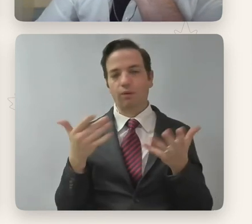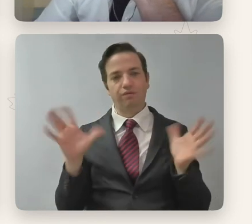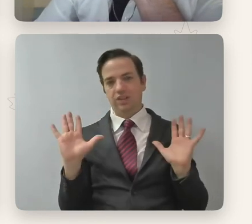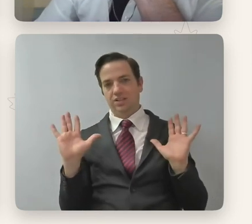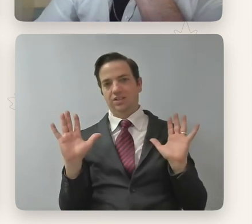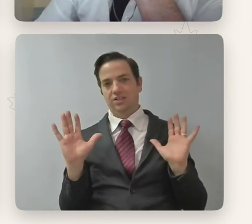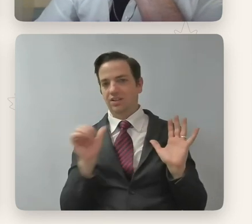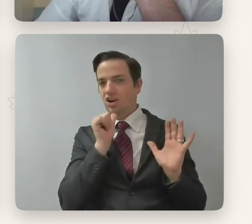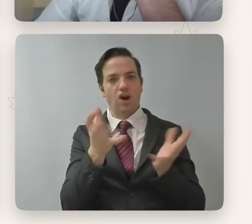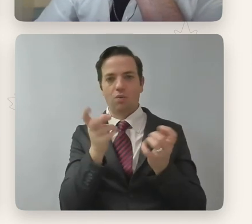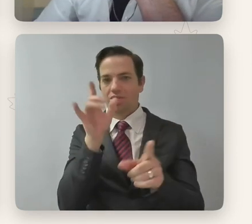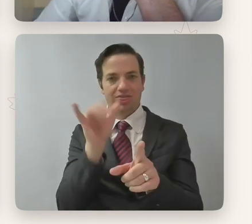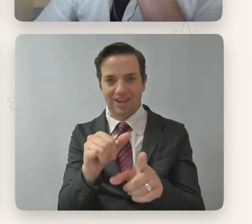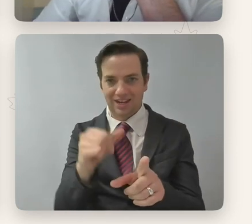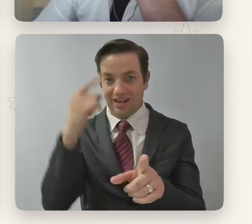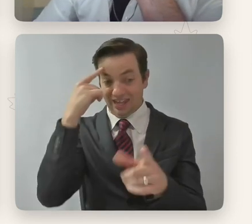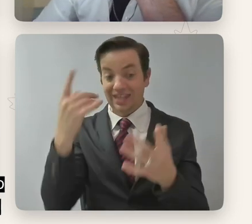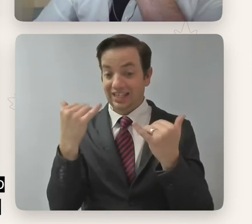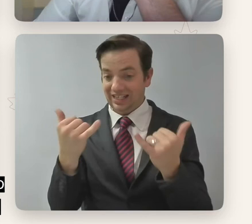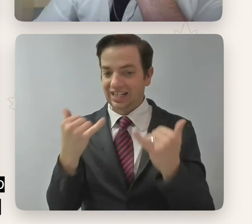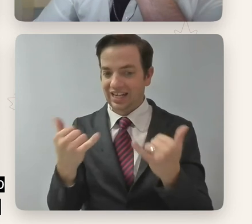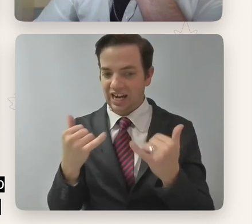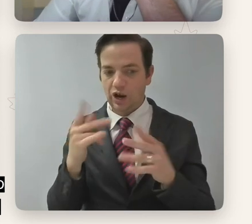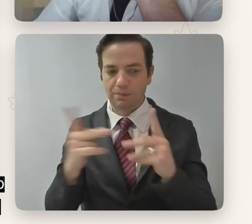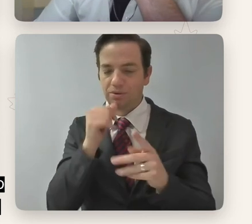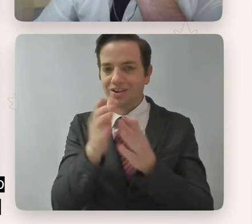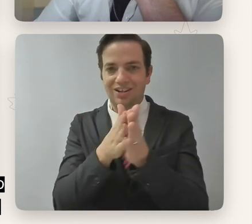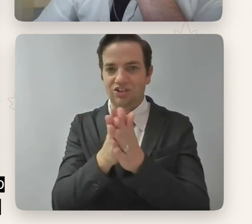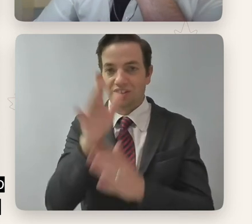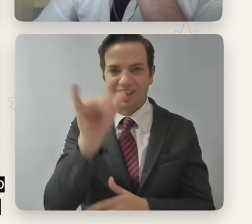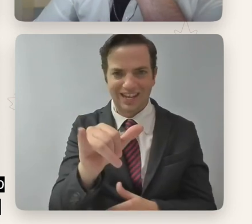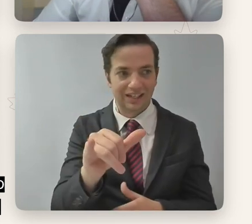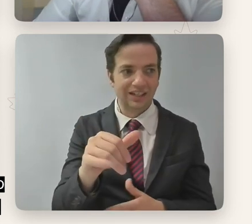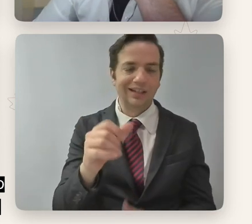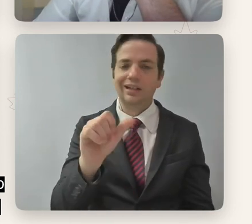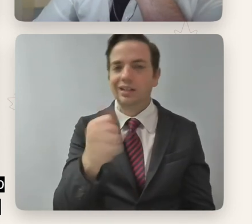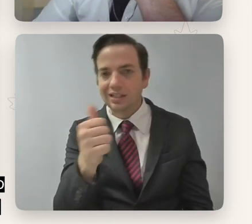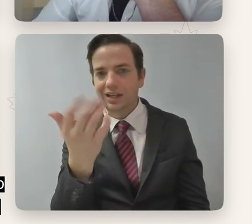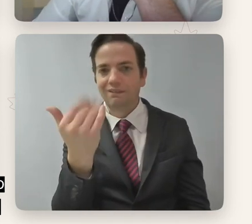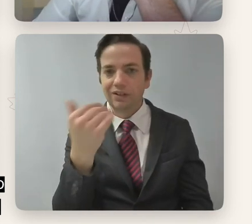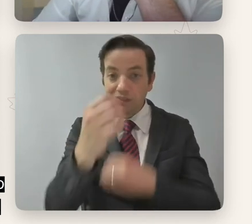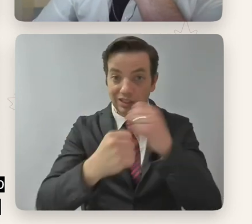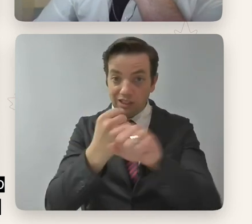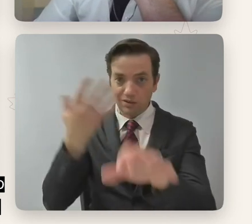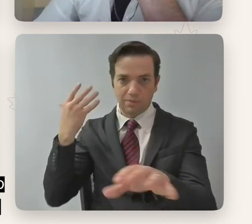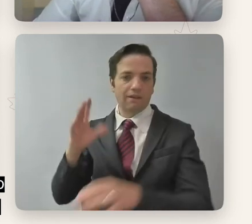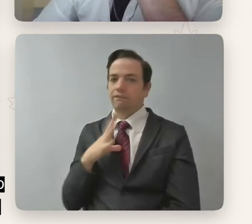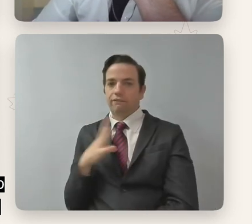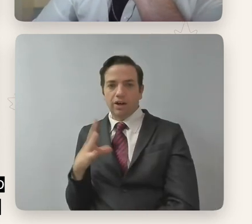um, things that you would do would have gotten by with 10 to 15 years ago,